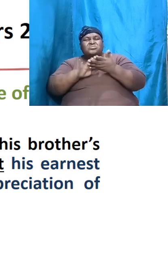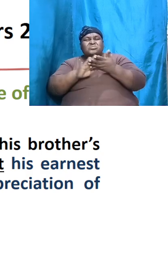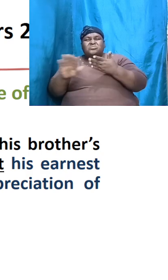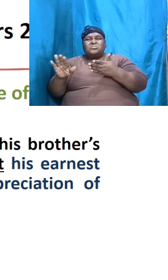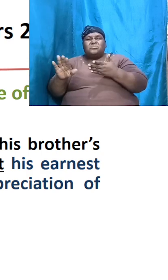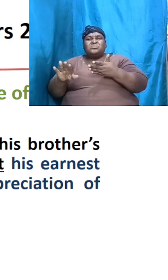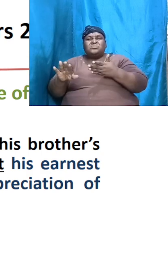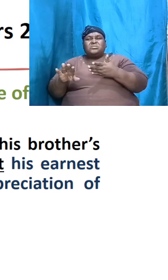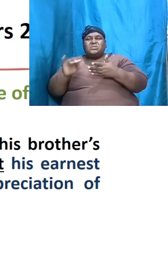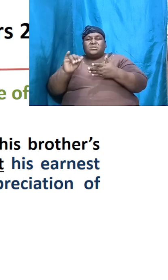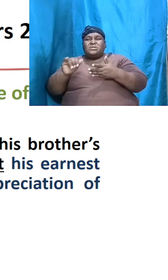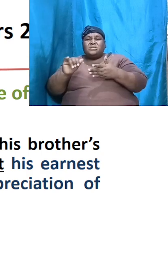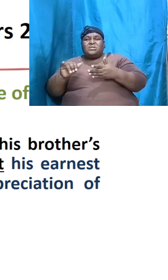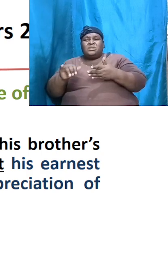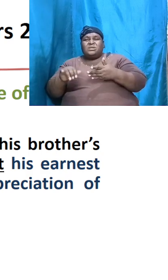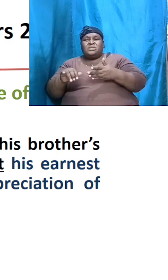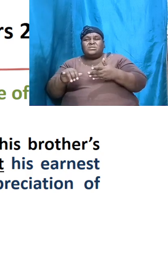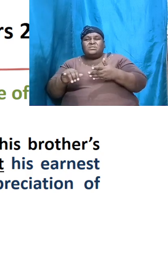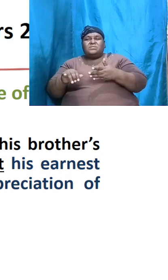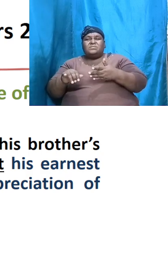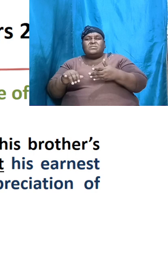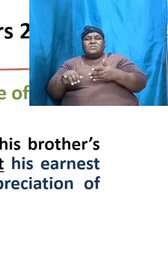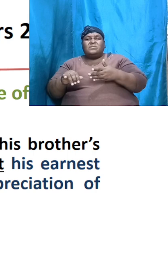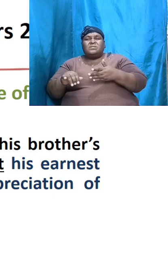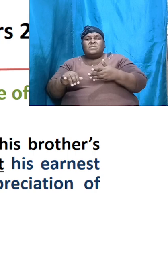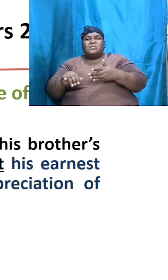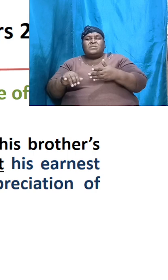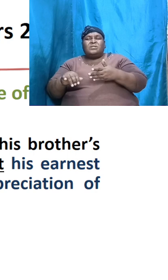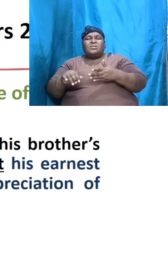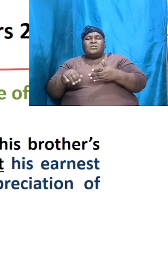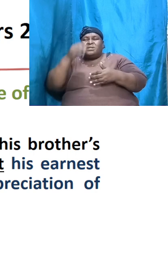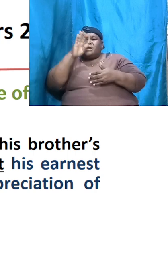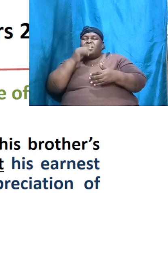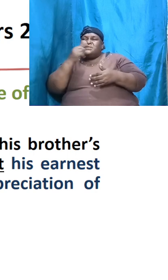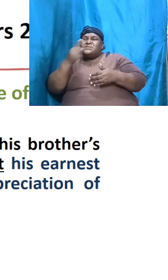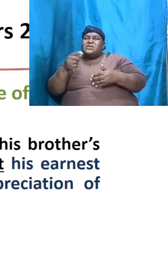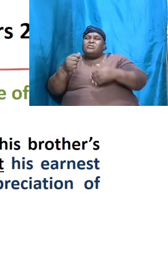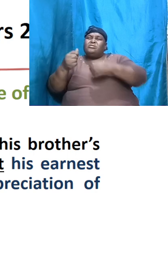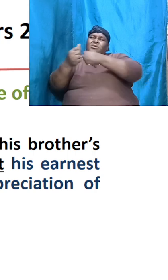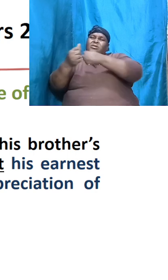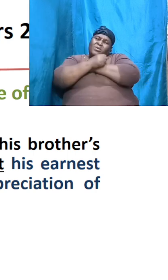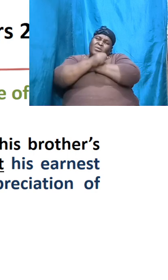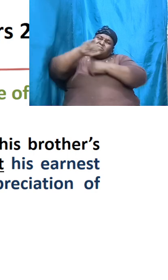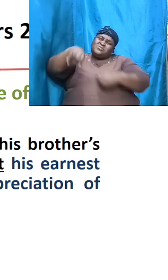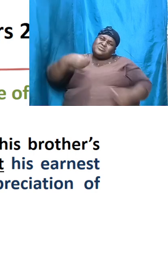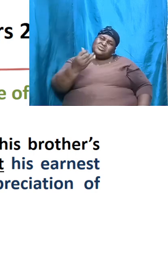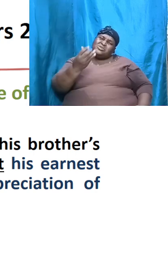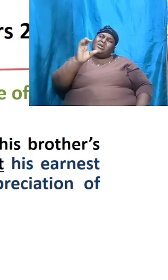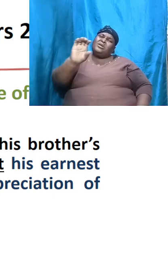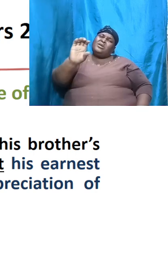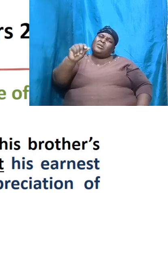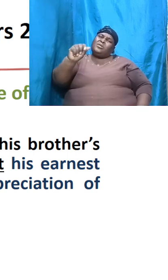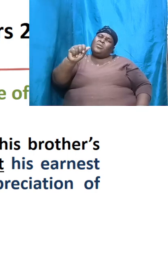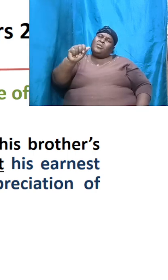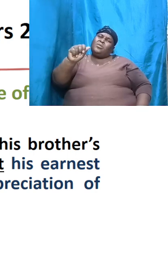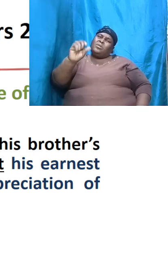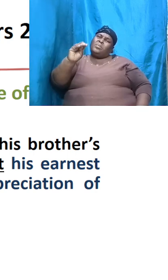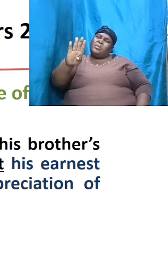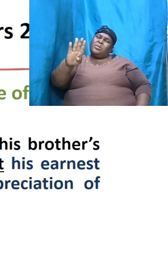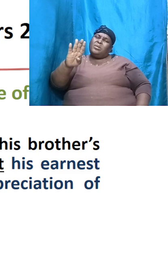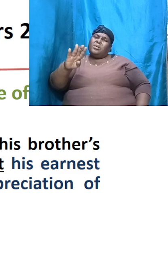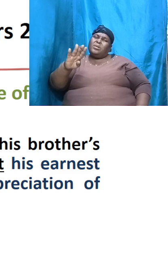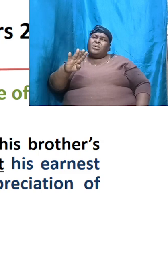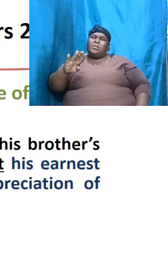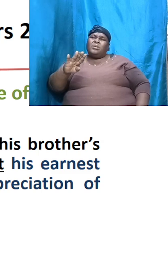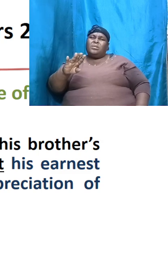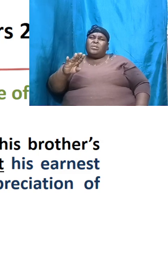where God declared that I love Jacob you know why because of his earnest desire for